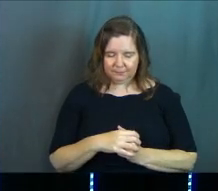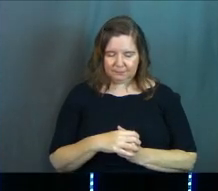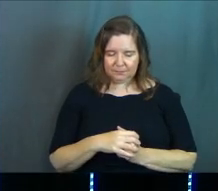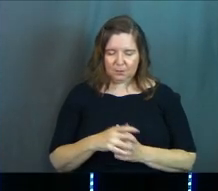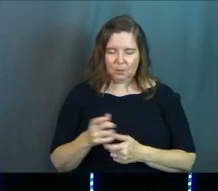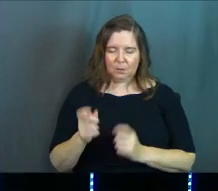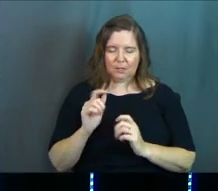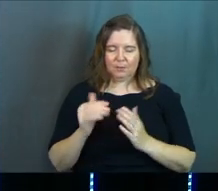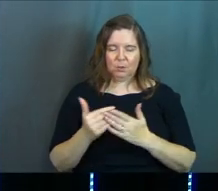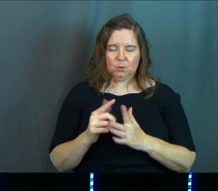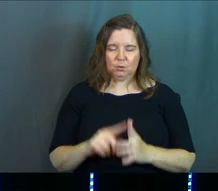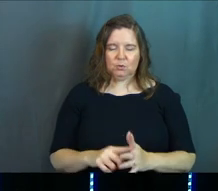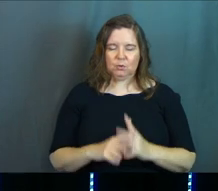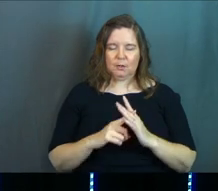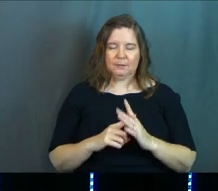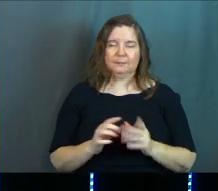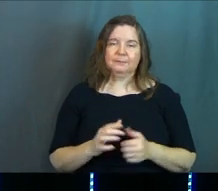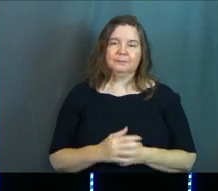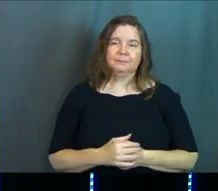Would you give me a new start?